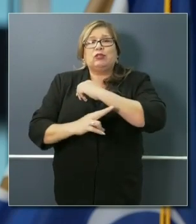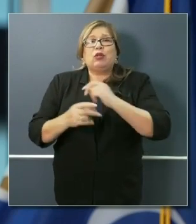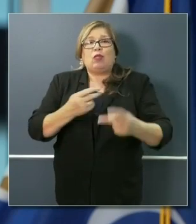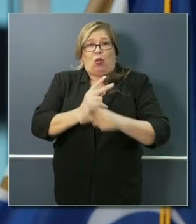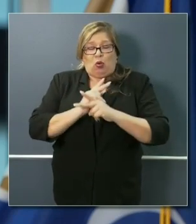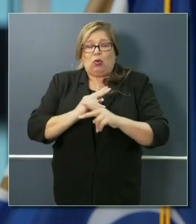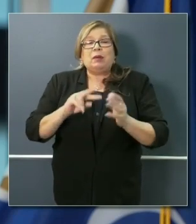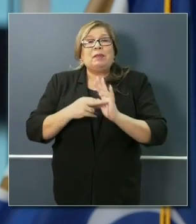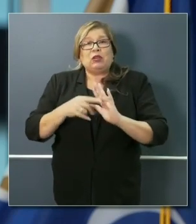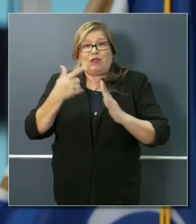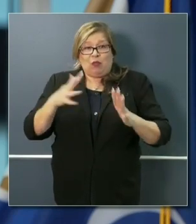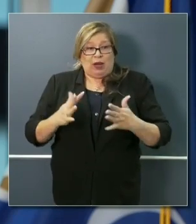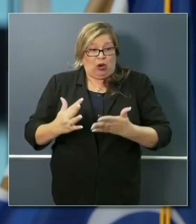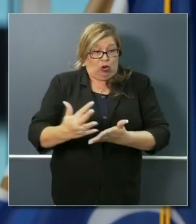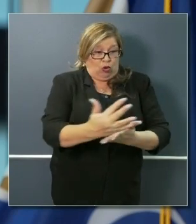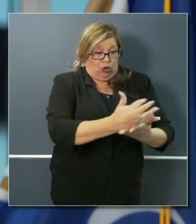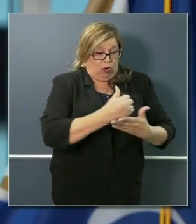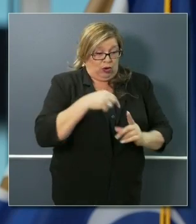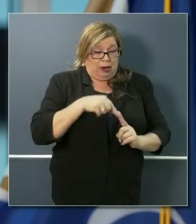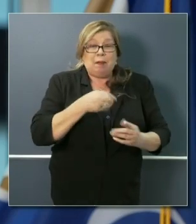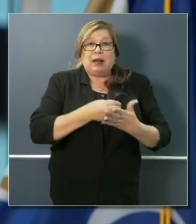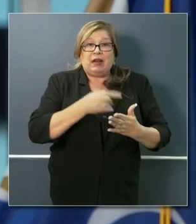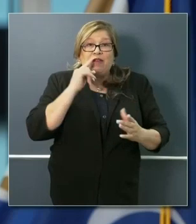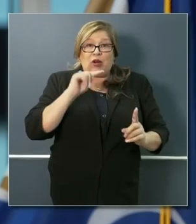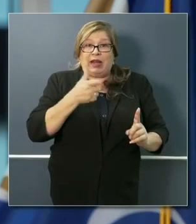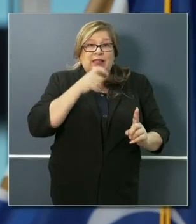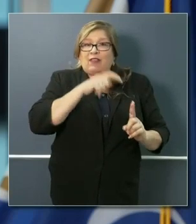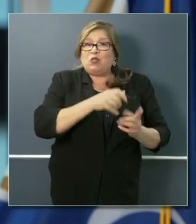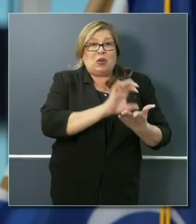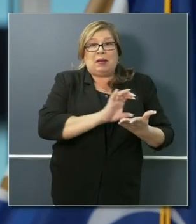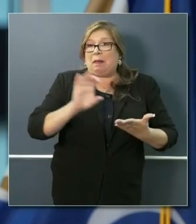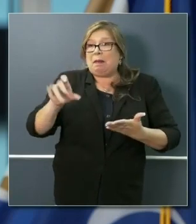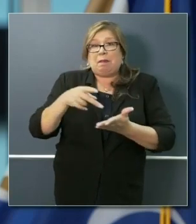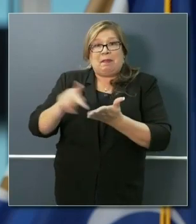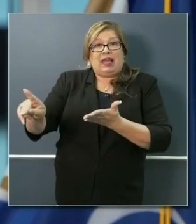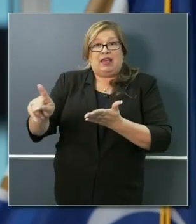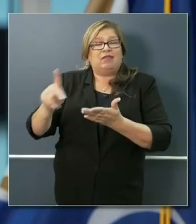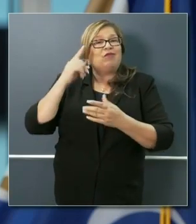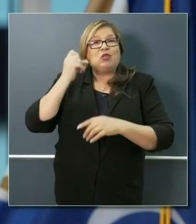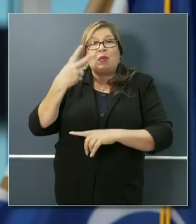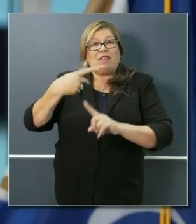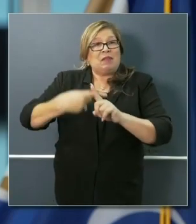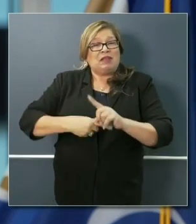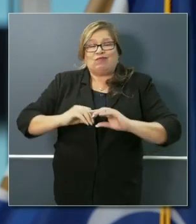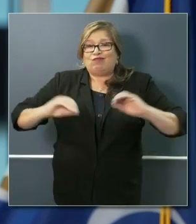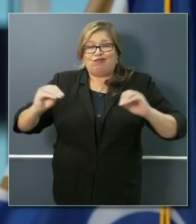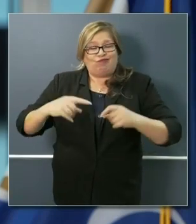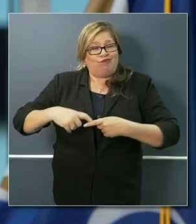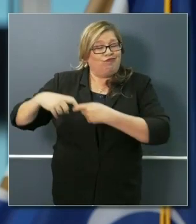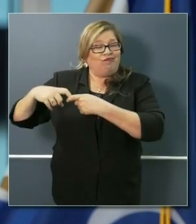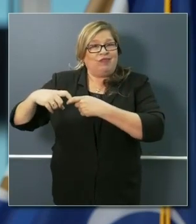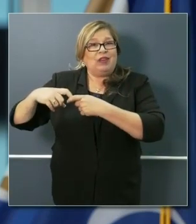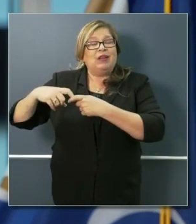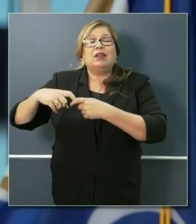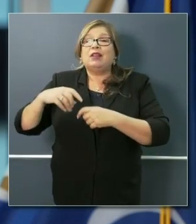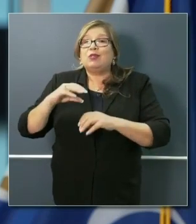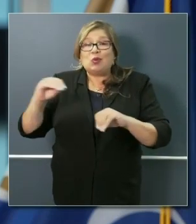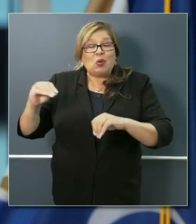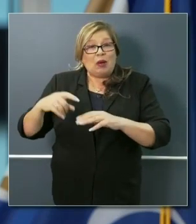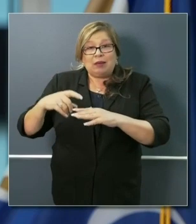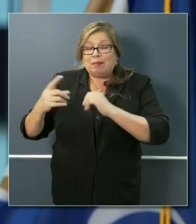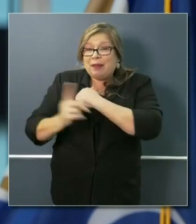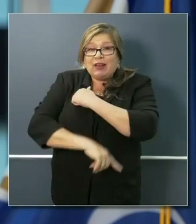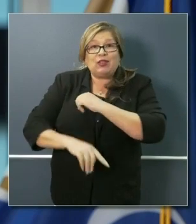collected, you will not have to pay the state for 12 months. No penalties, no interest, de facto,